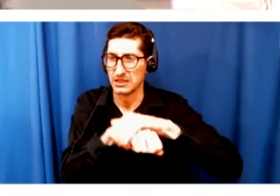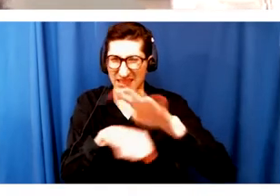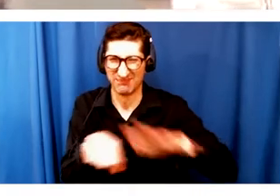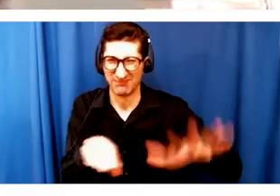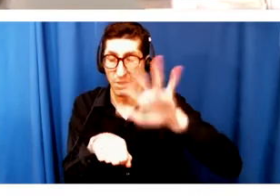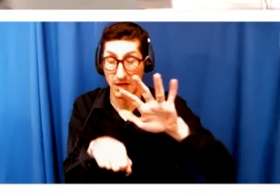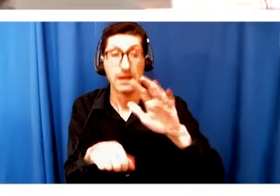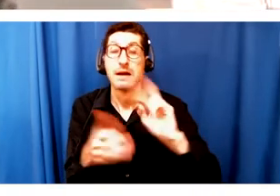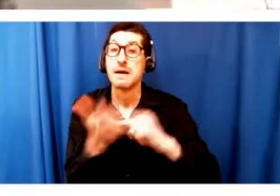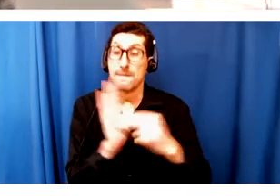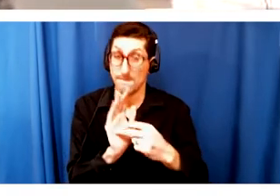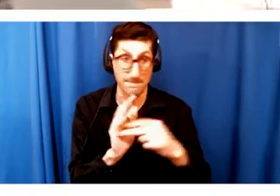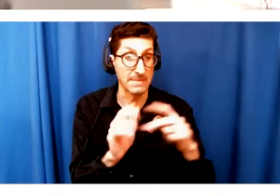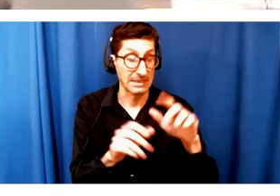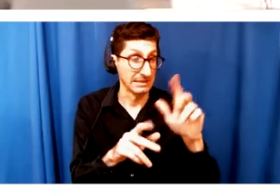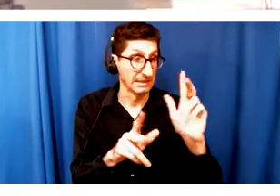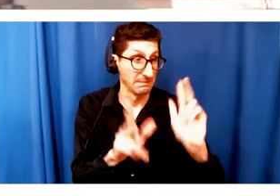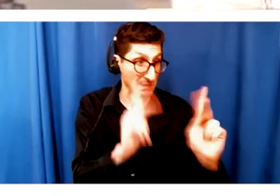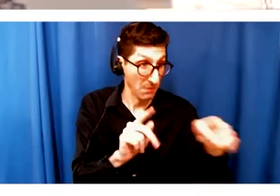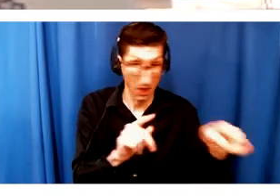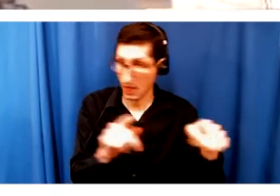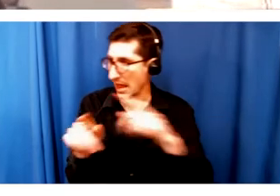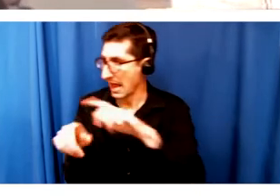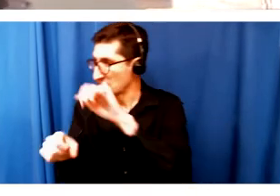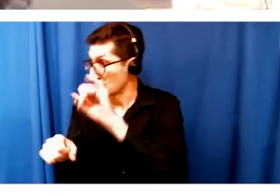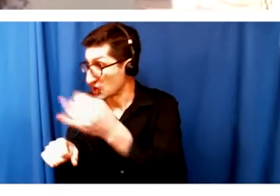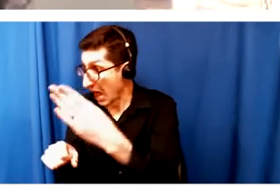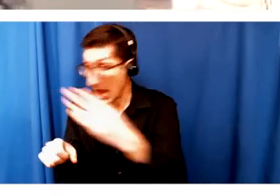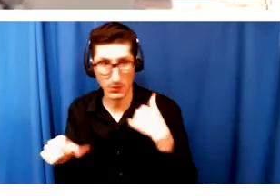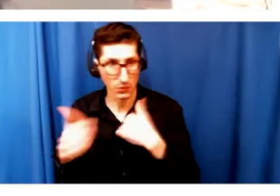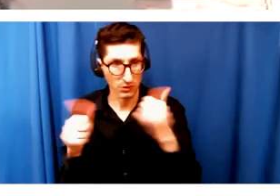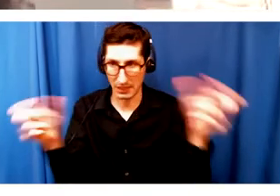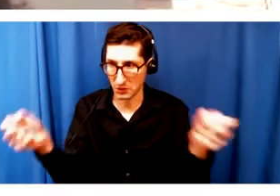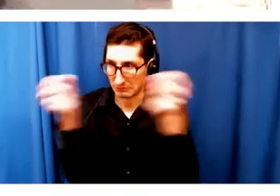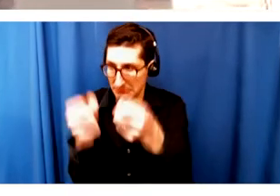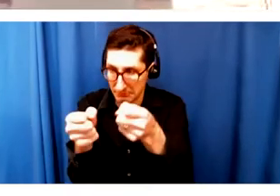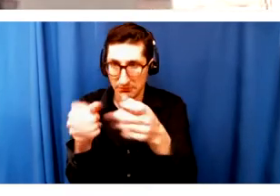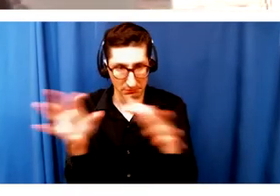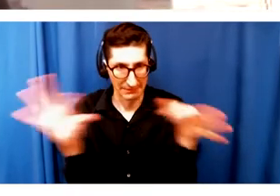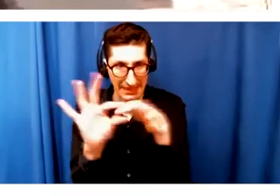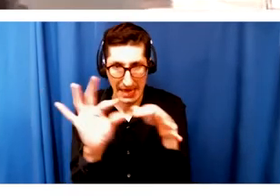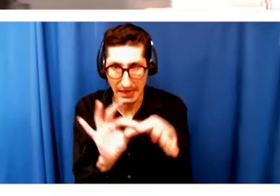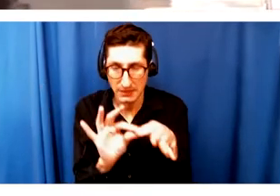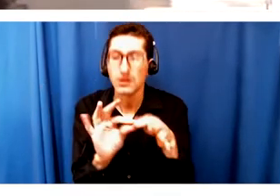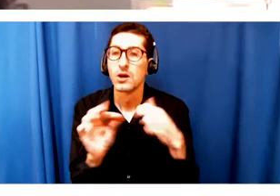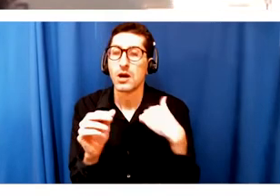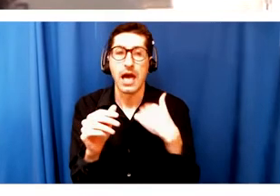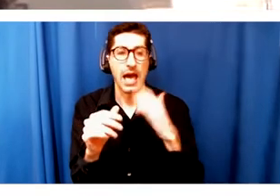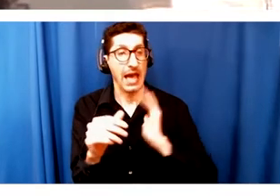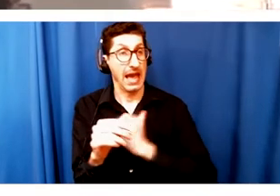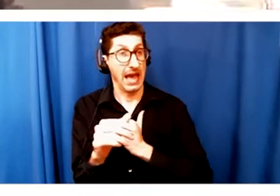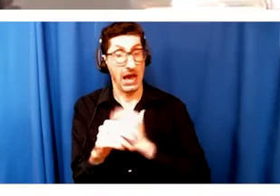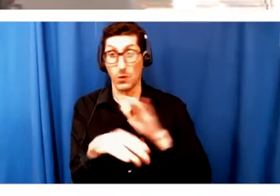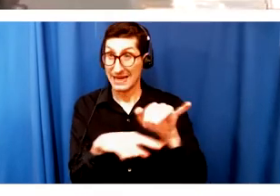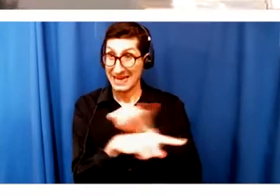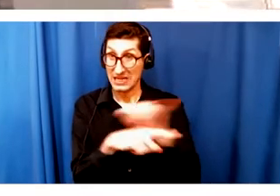of employment in the theater community and then we look at sort of what we're doing as a sector and we